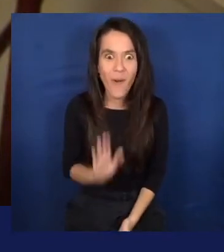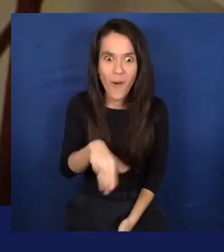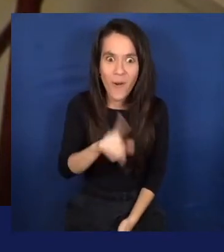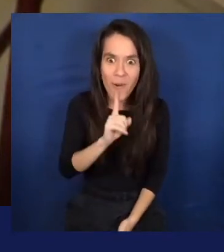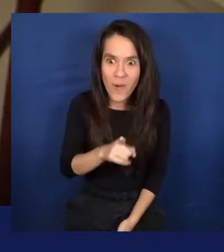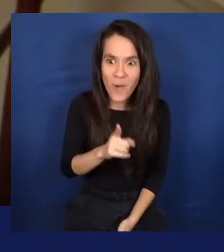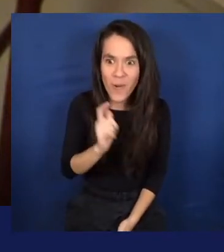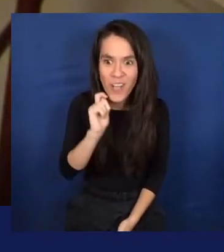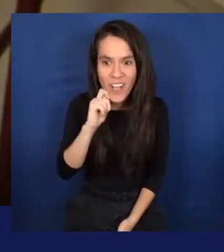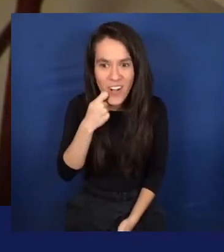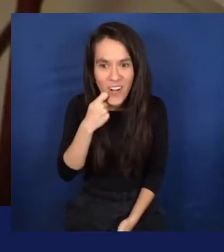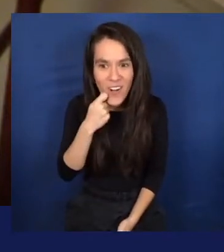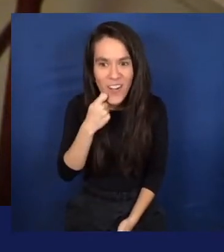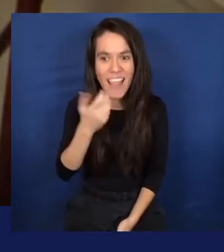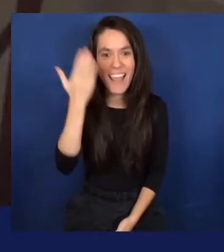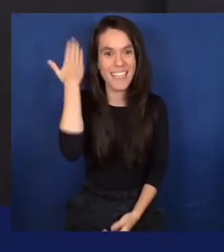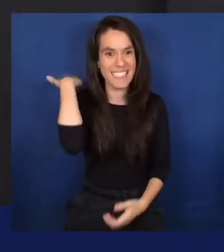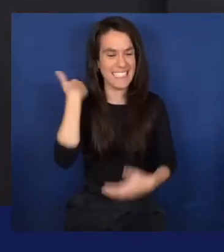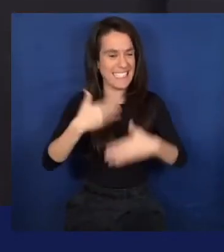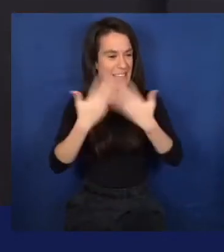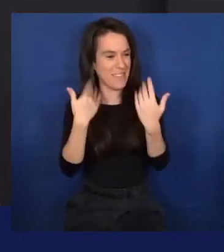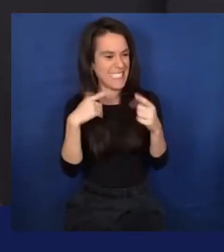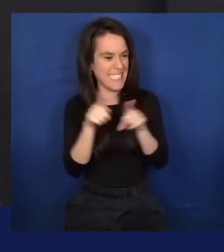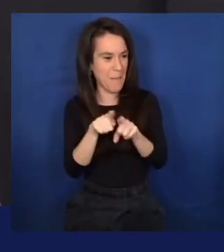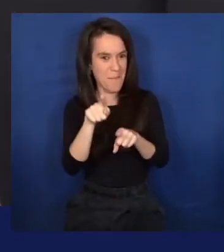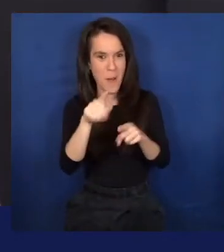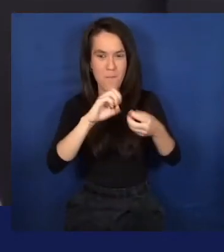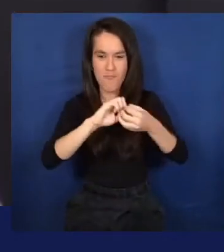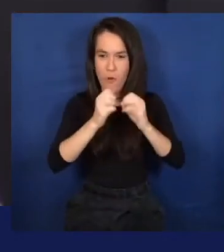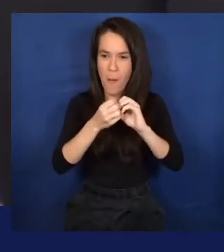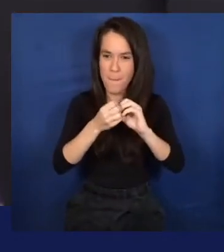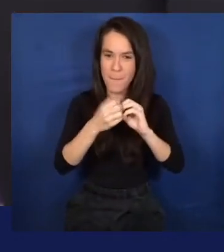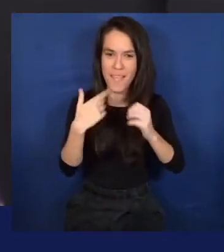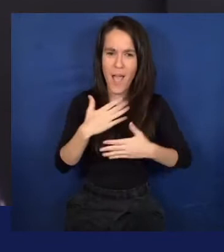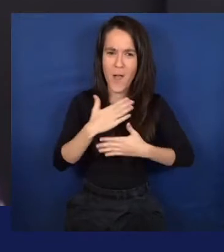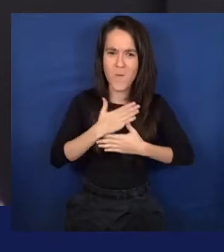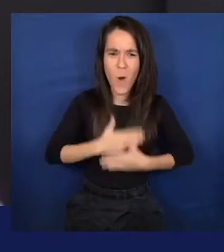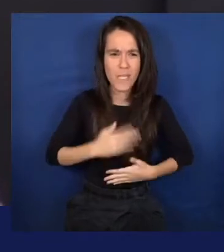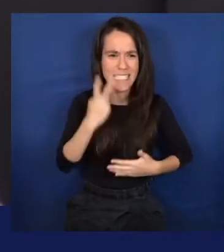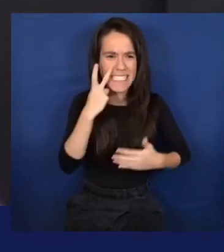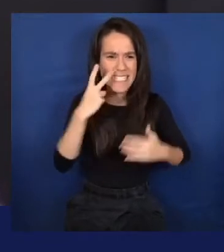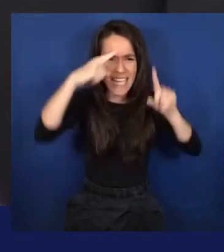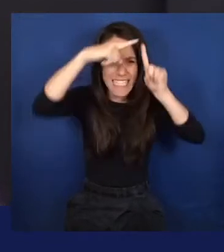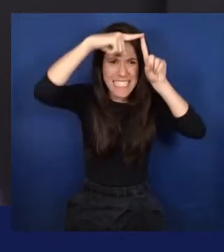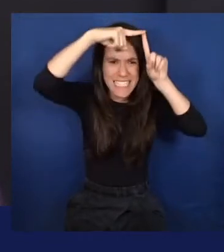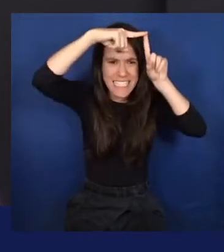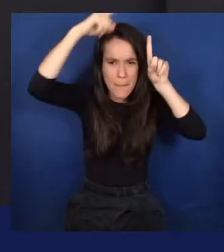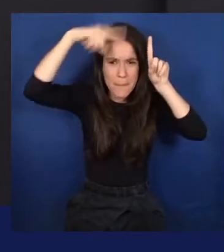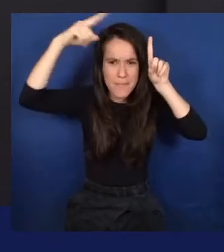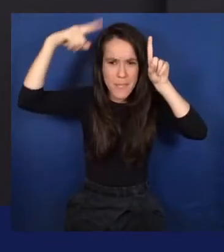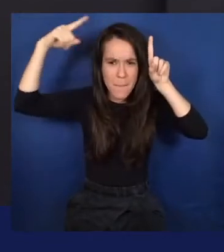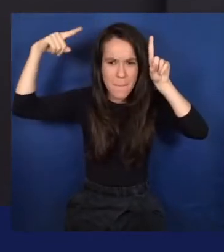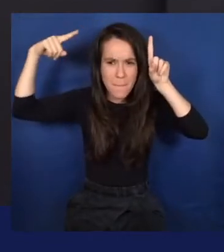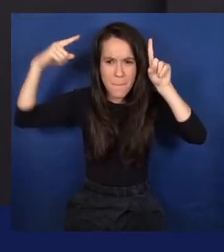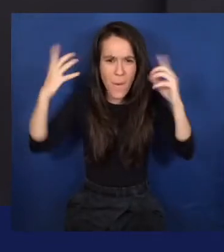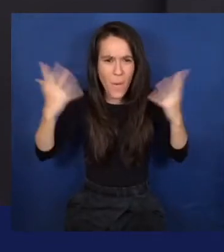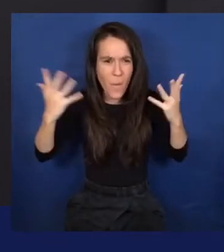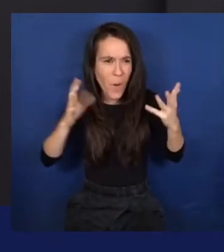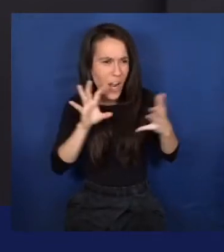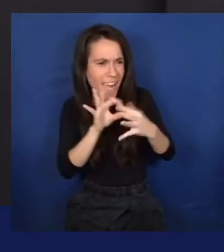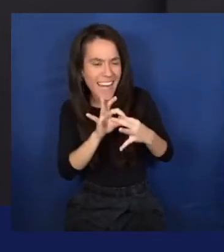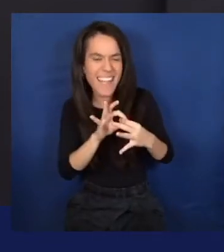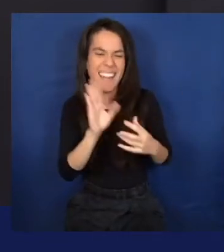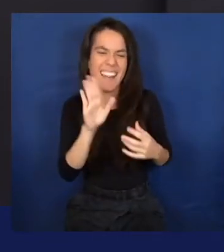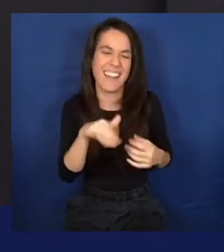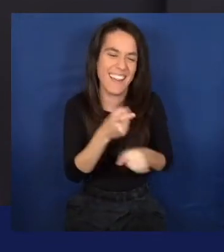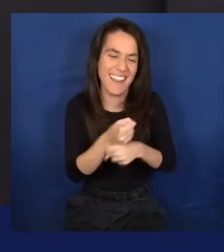had this problem the other day. I wanted to know which Simpson my kid was playing with. No, I'm just kidding. But it is a useful problem